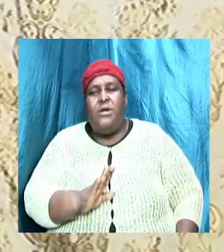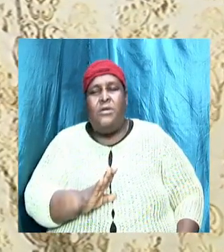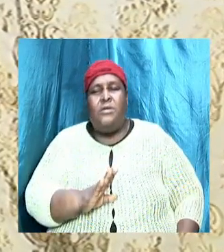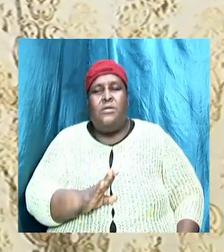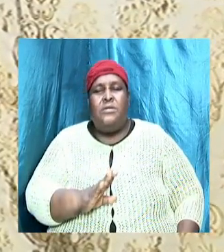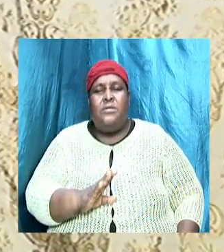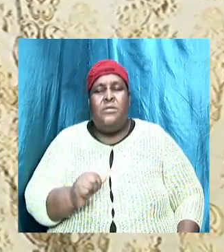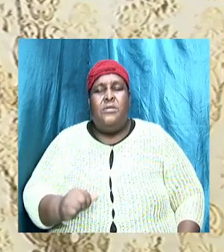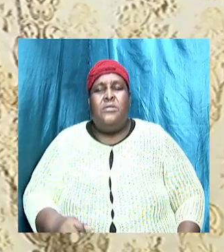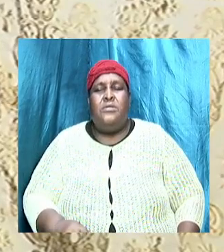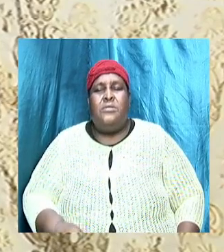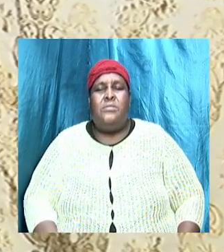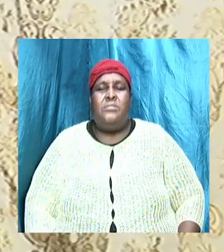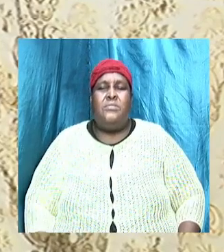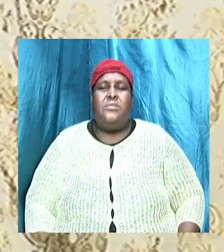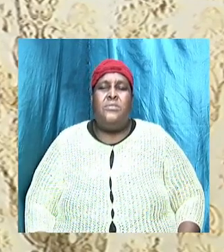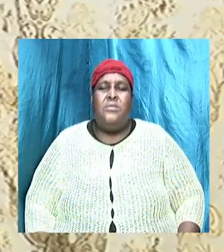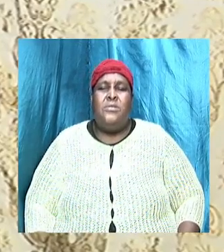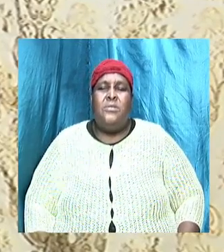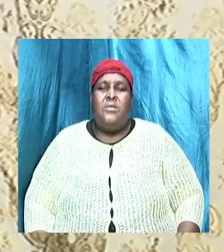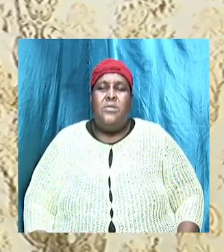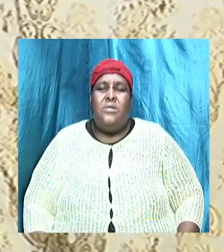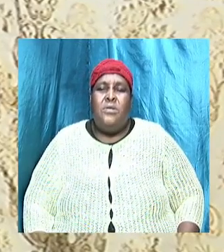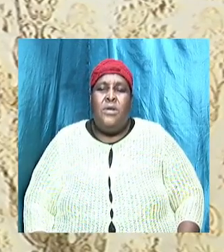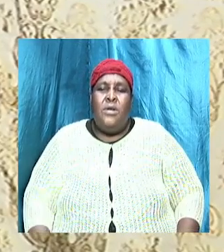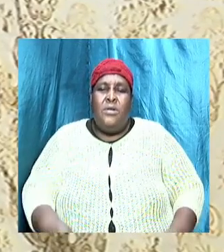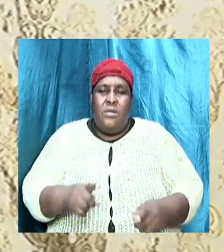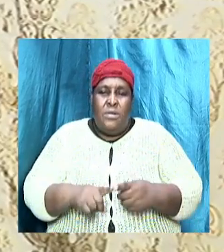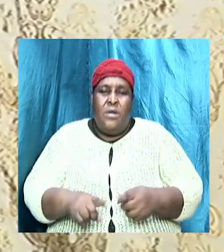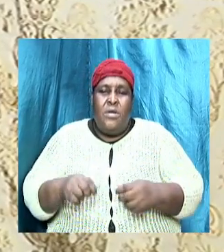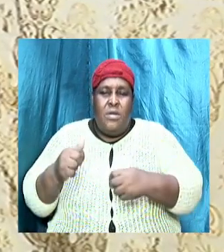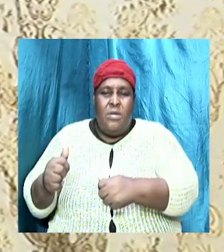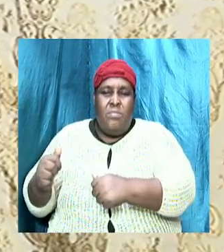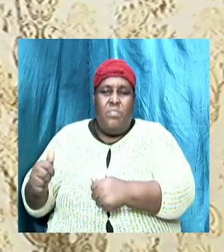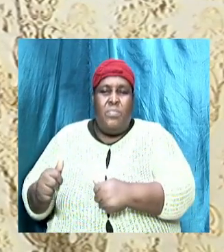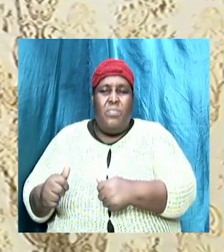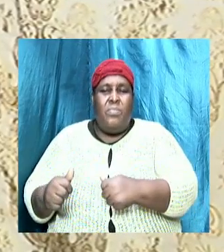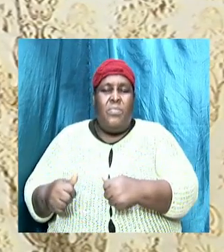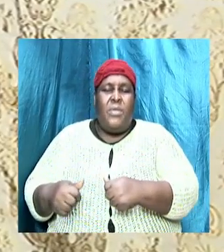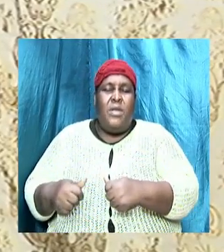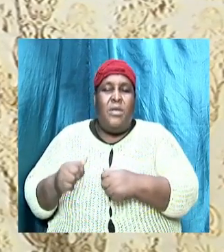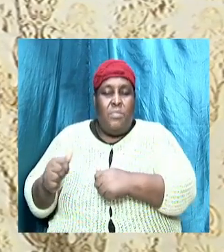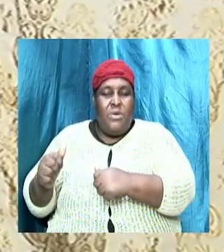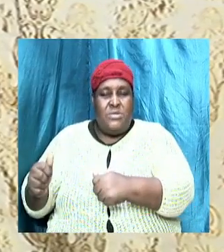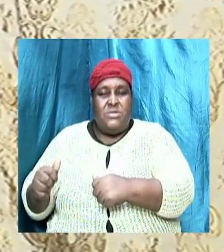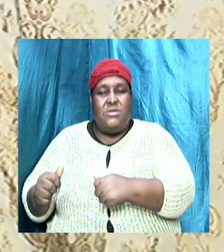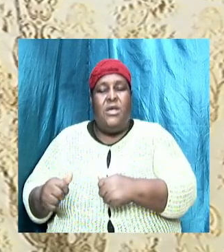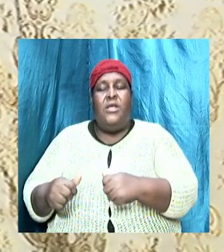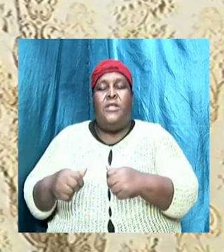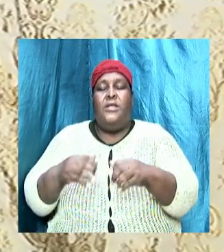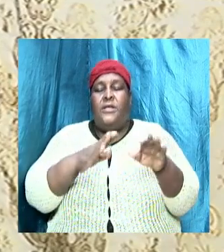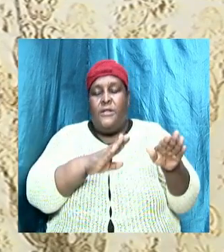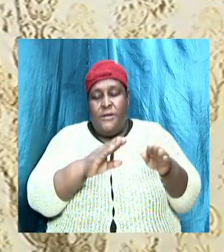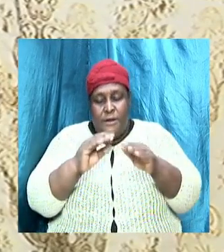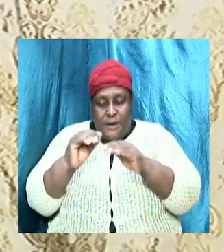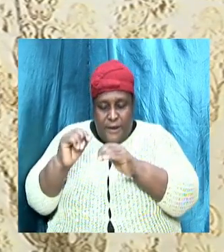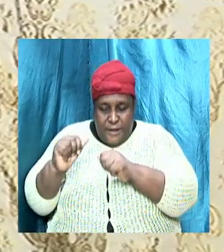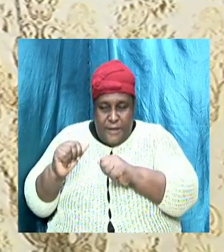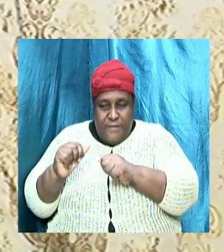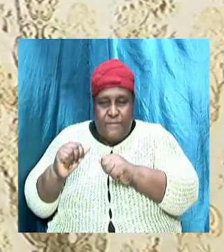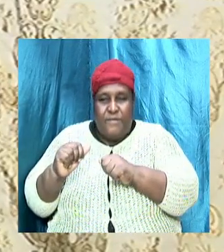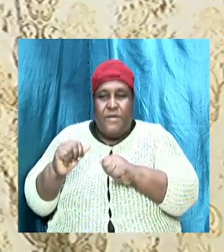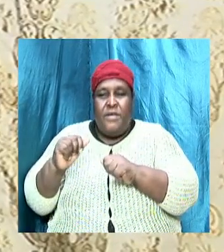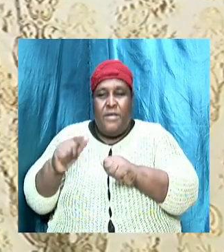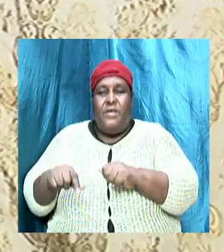Jesus Christ, straight to the apostles, and the apostles leave this heritage for us. And as Christians, we have got to